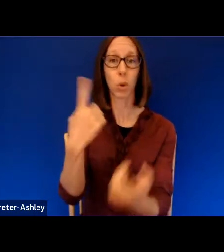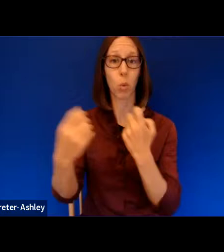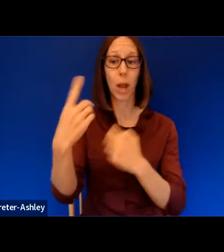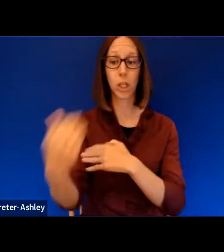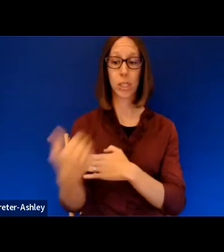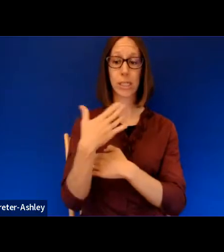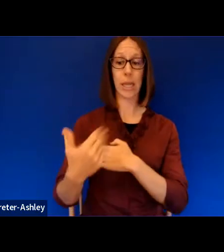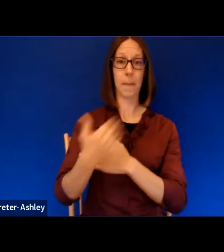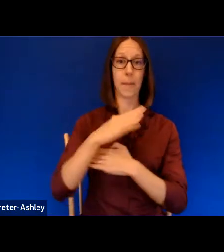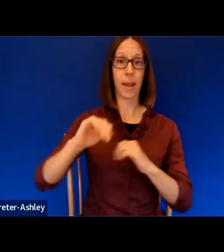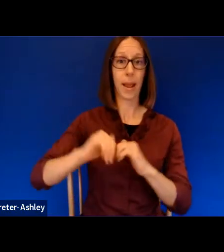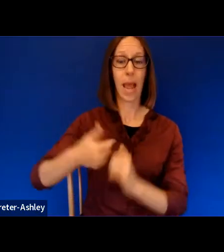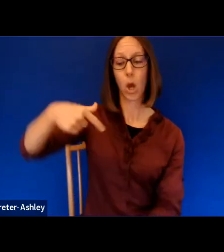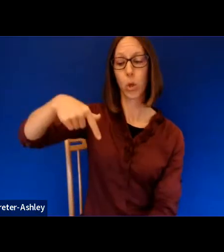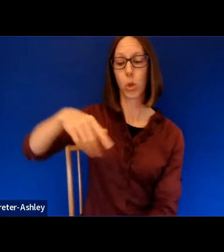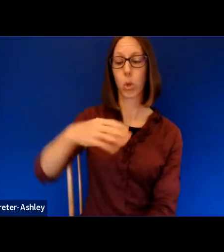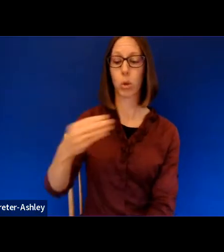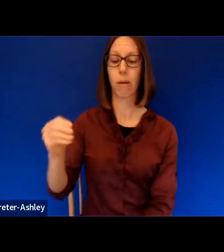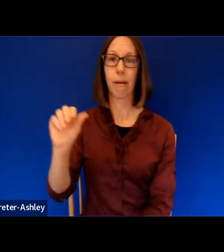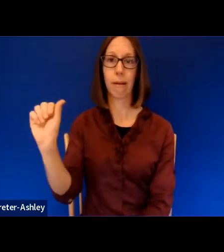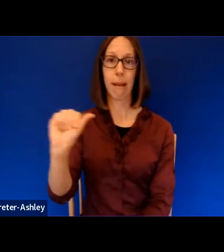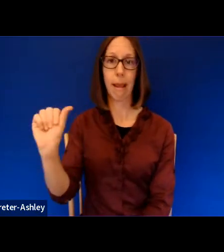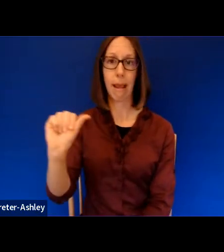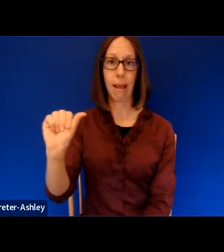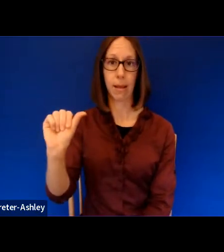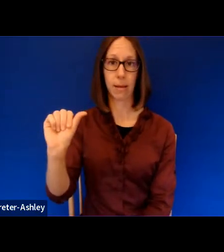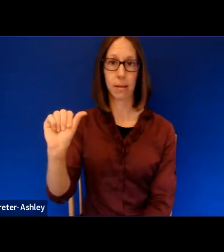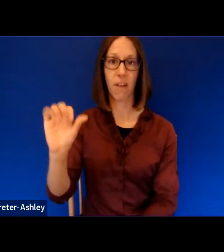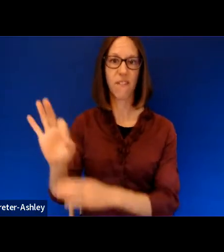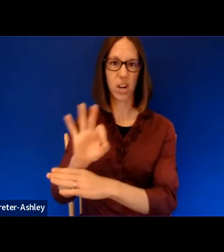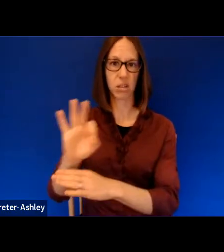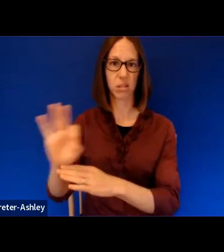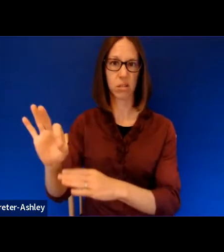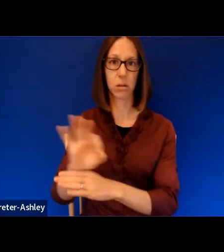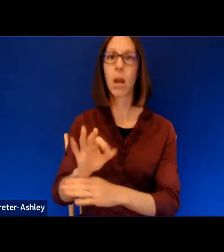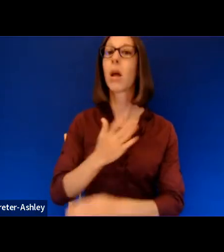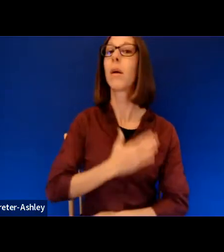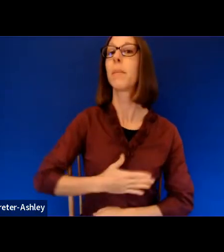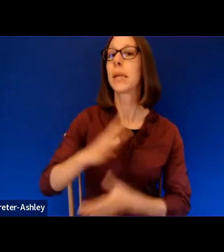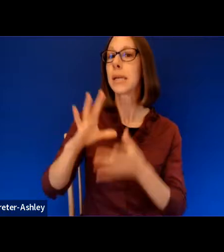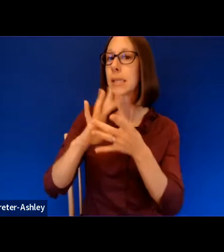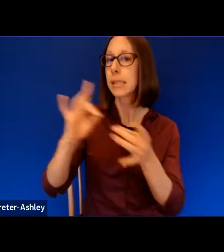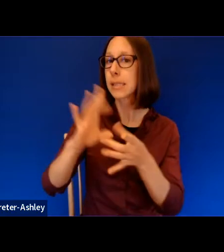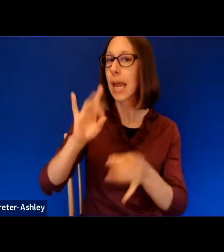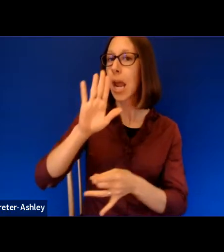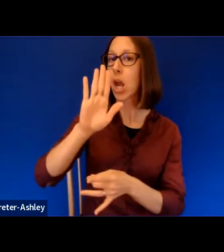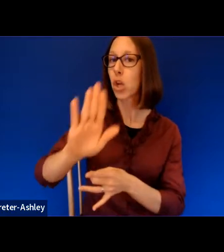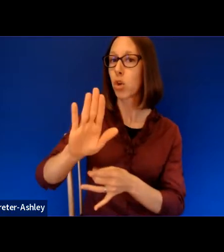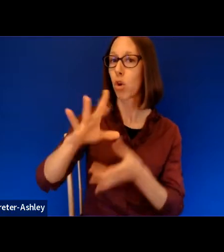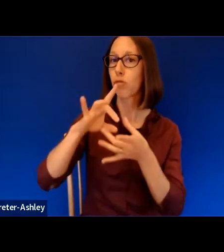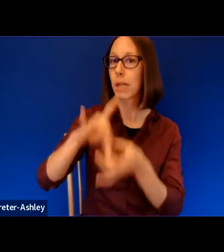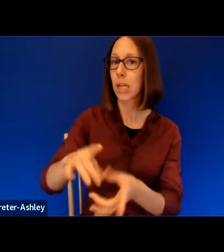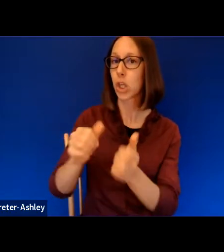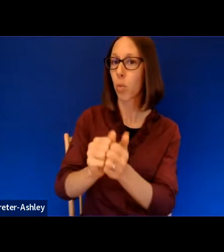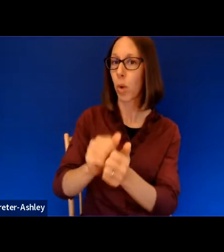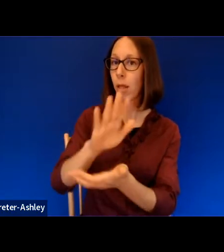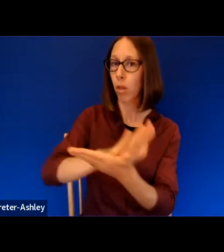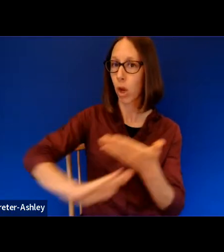via the Q&A feature. Please indicate your affiliation with the college, but we do not need your name.